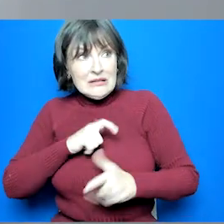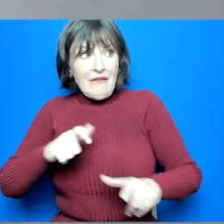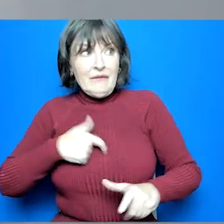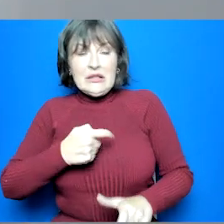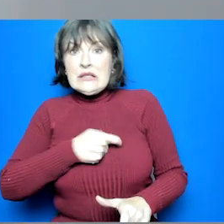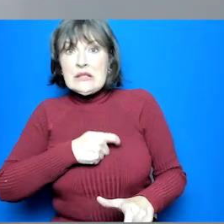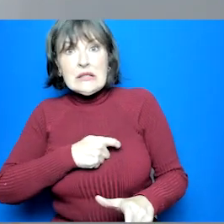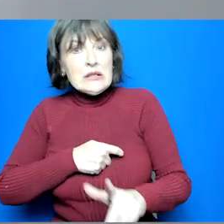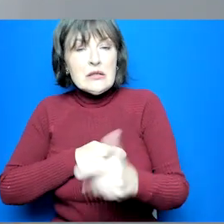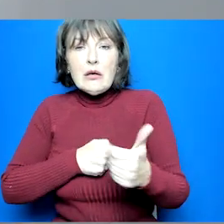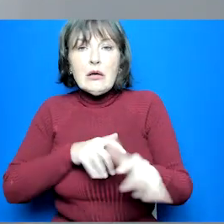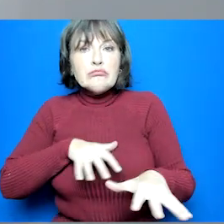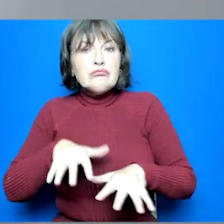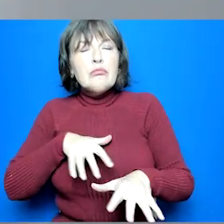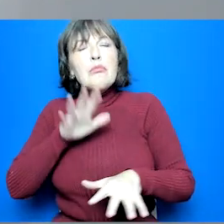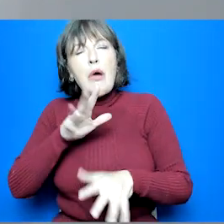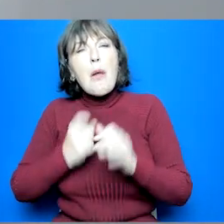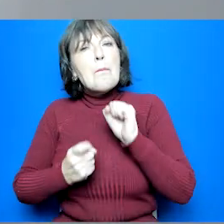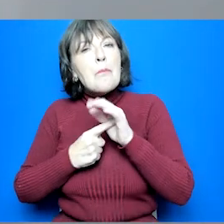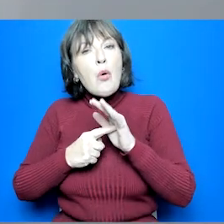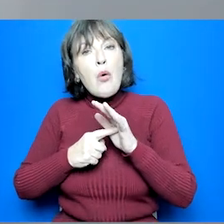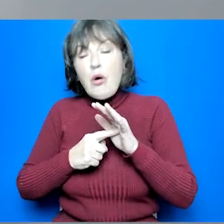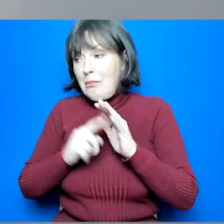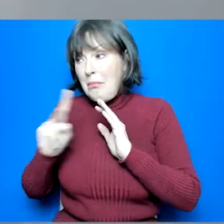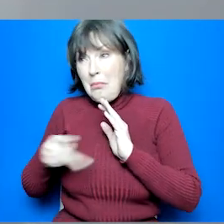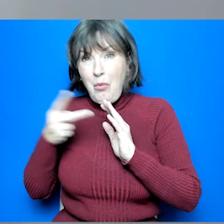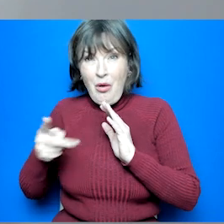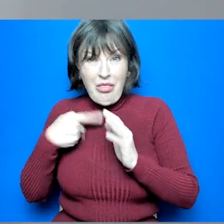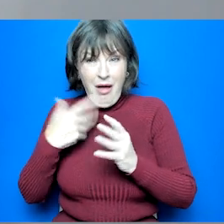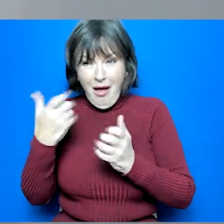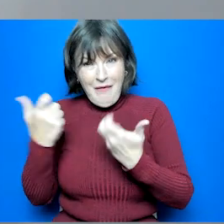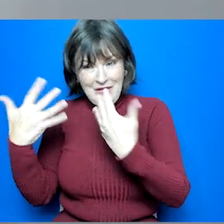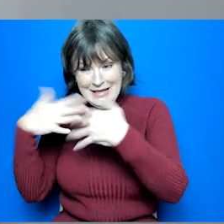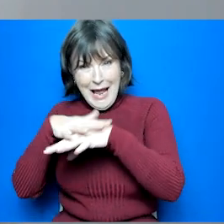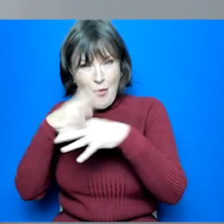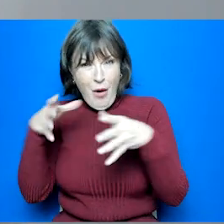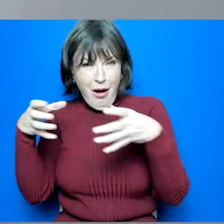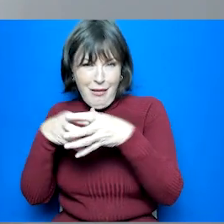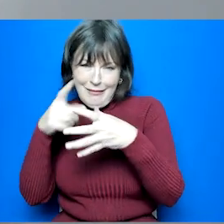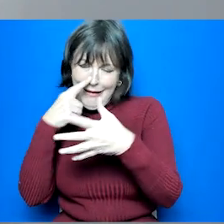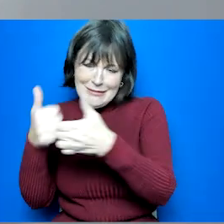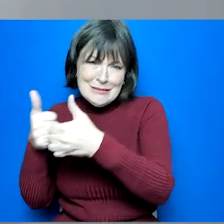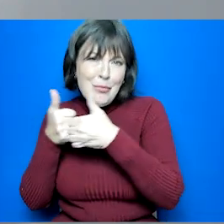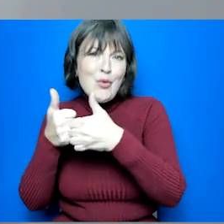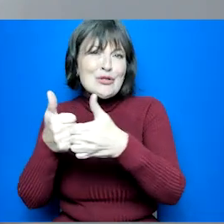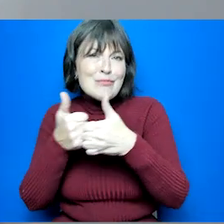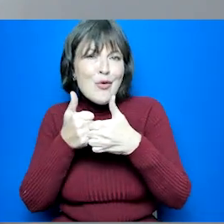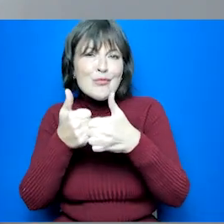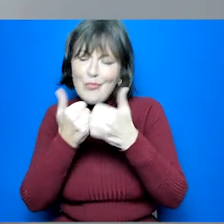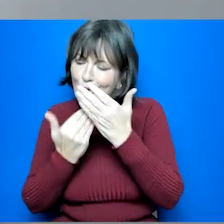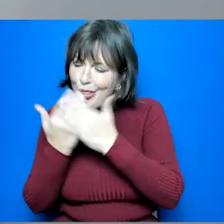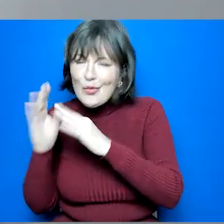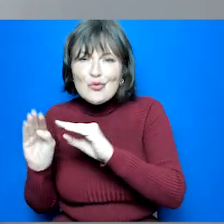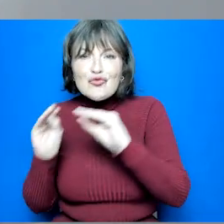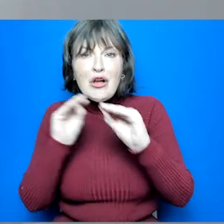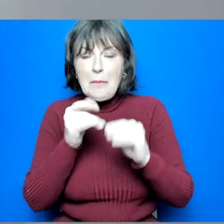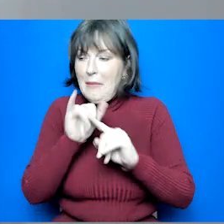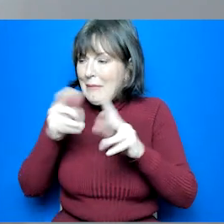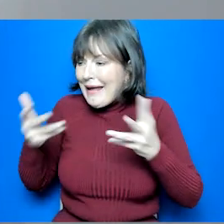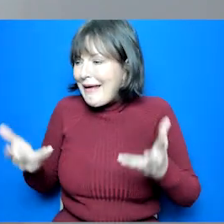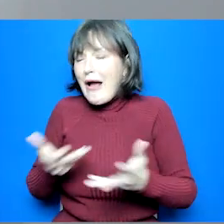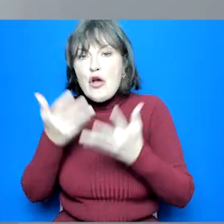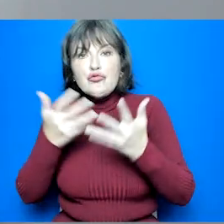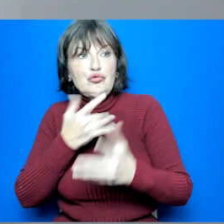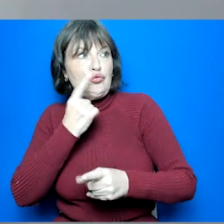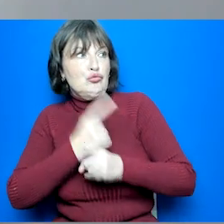feel a bit uncertain it's important for you both to remember that there's lots of people in a wider network that can support you with this and this might mean encourage them to